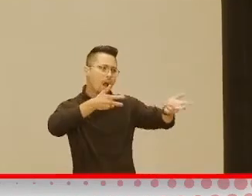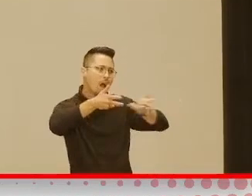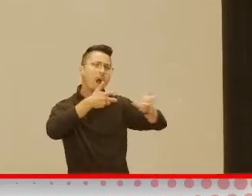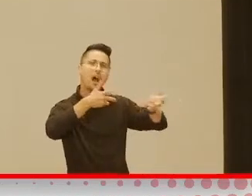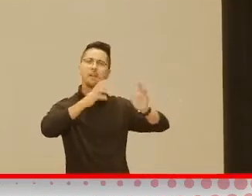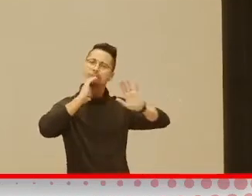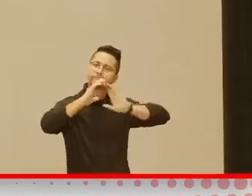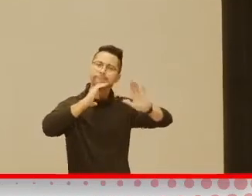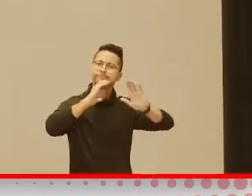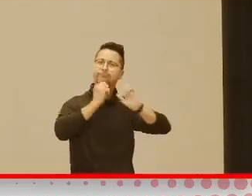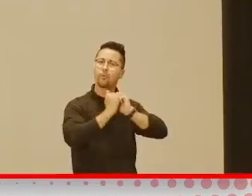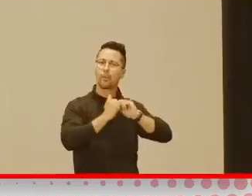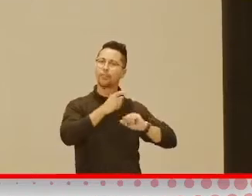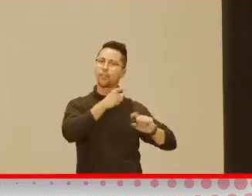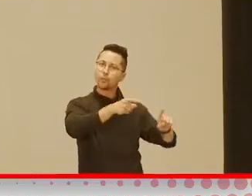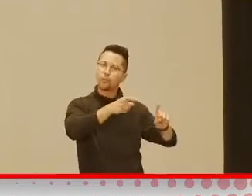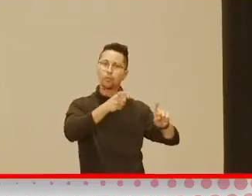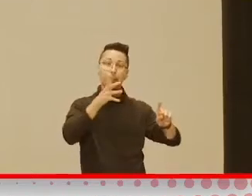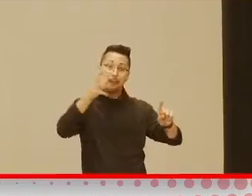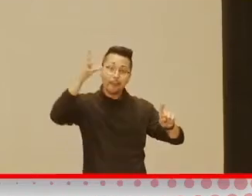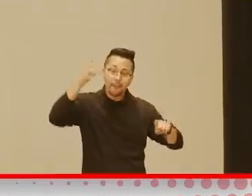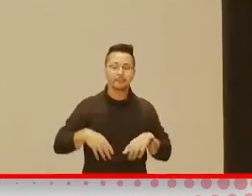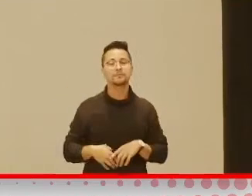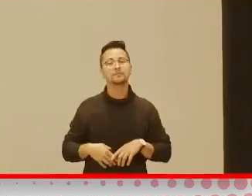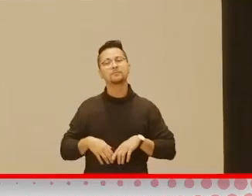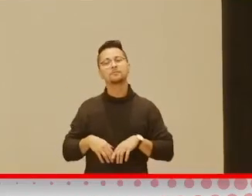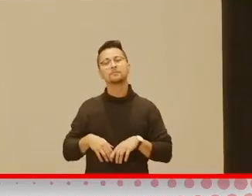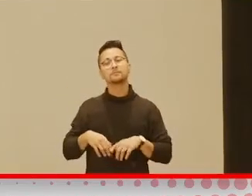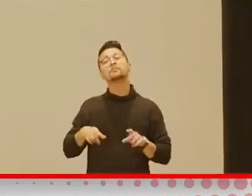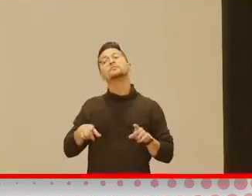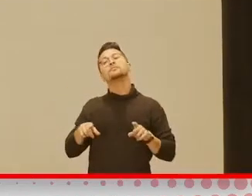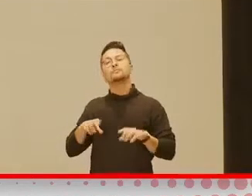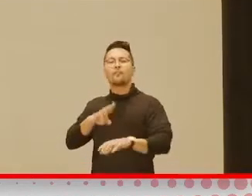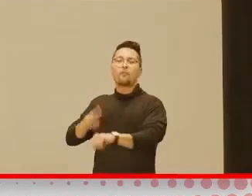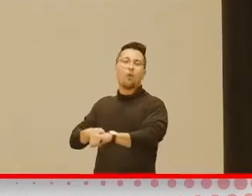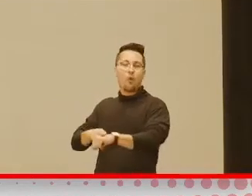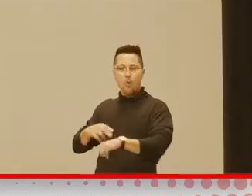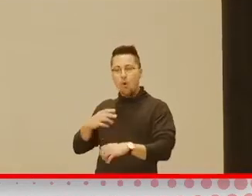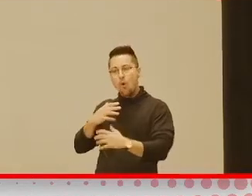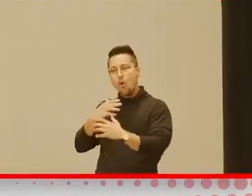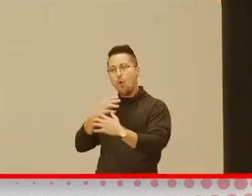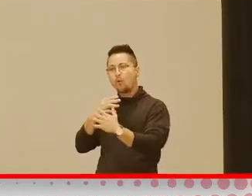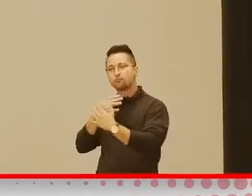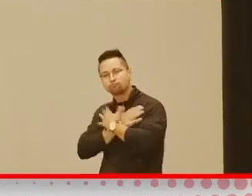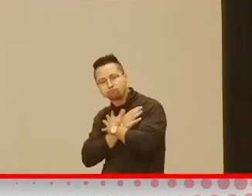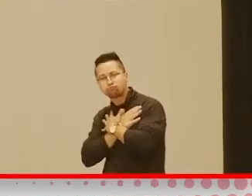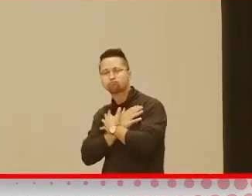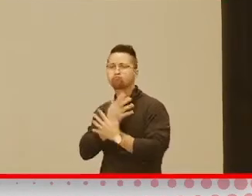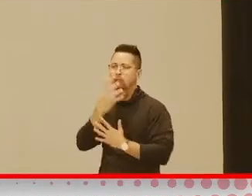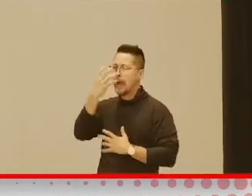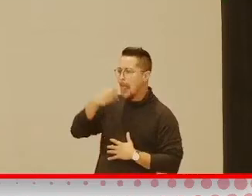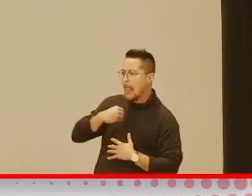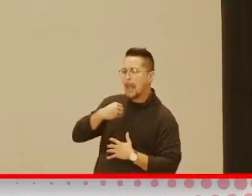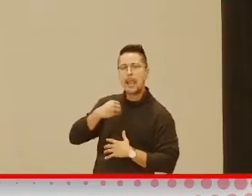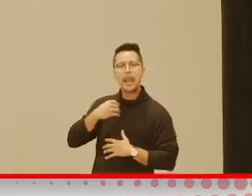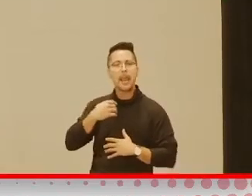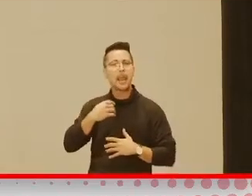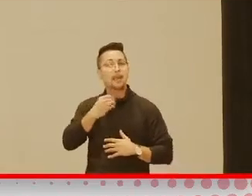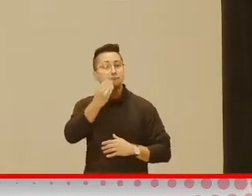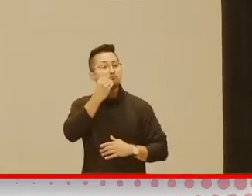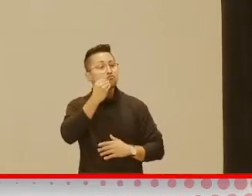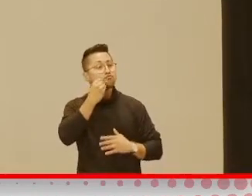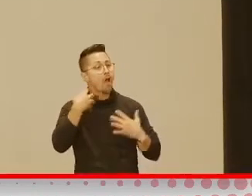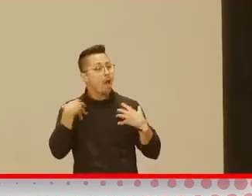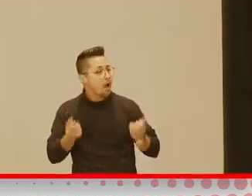you. And, of course, making sure that they get enough rest and healthy meals is important. And providing those experiences,